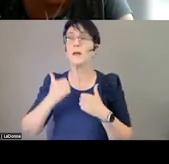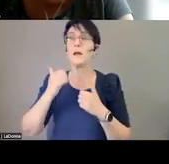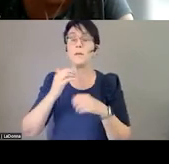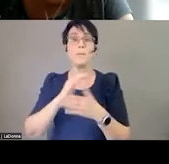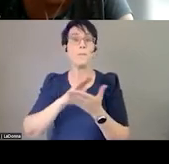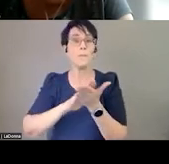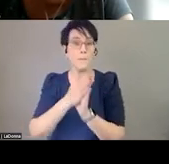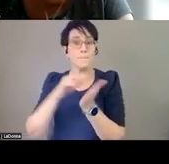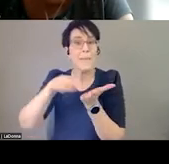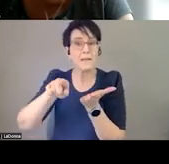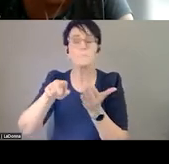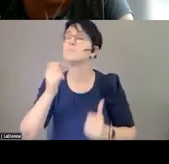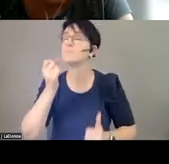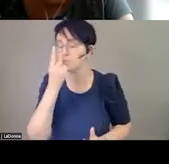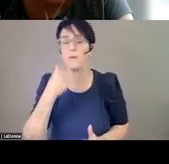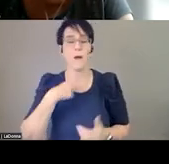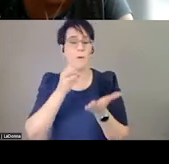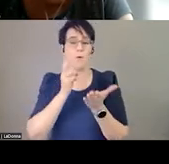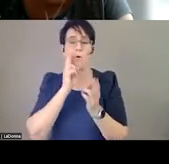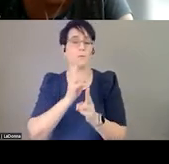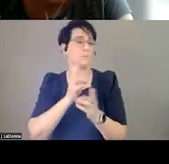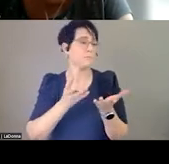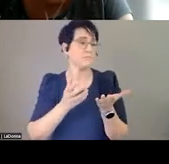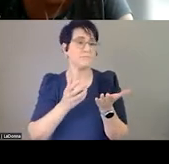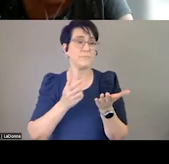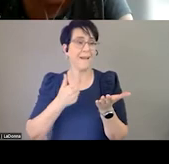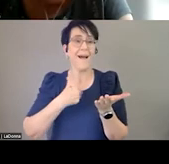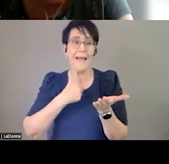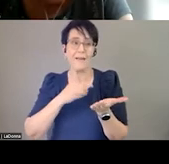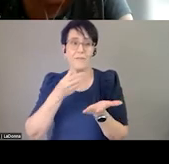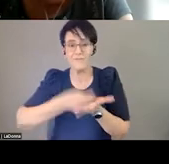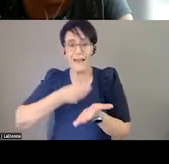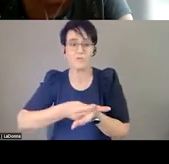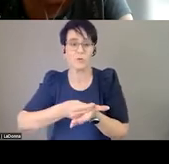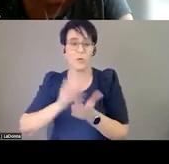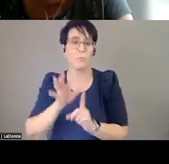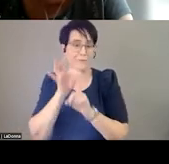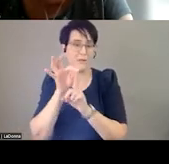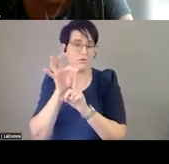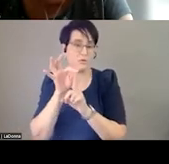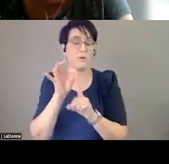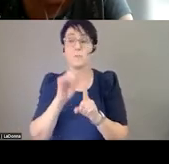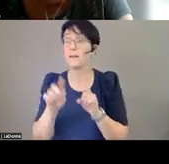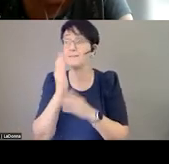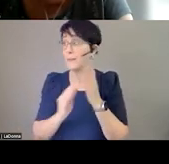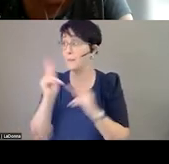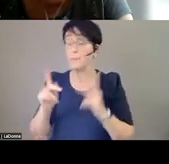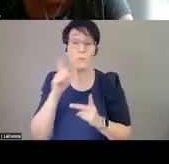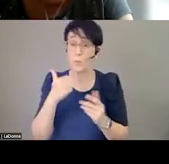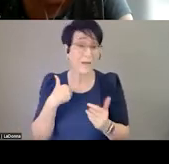of financial privilege, so I'm able to put in time to do this. But if we really want people who are